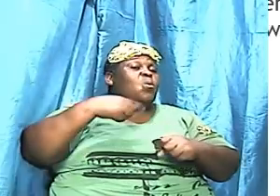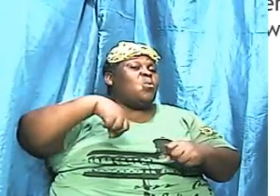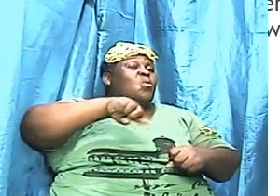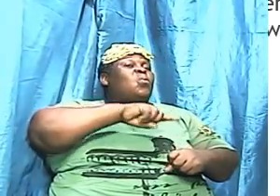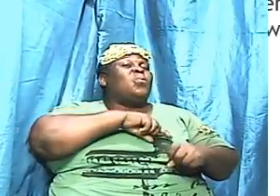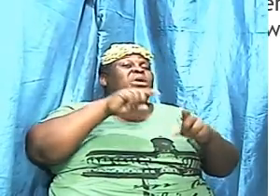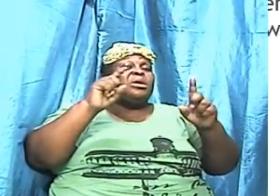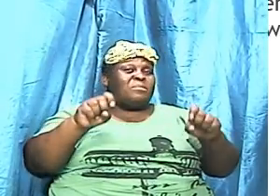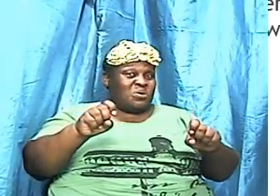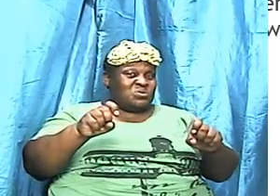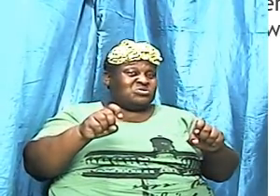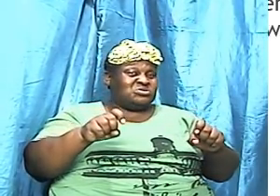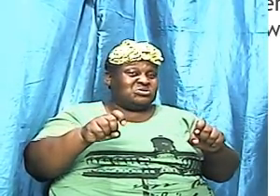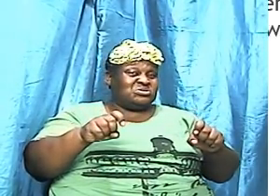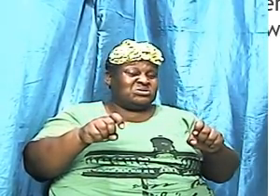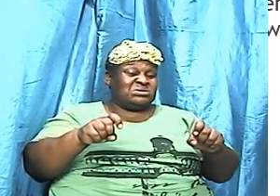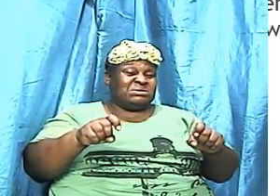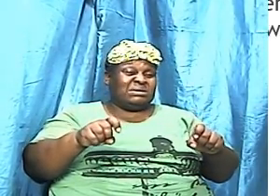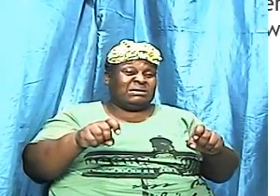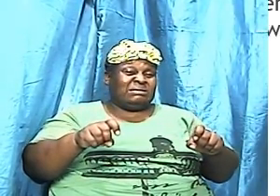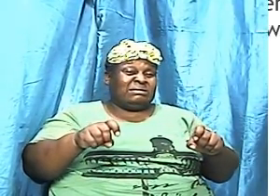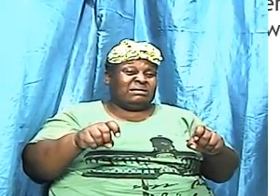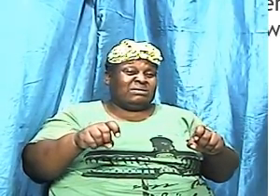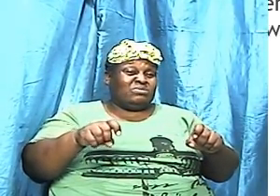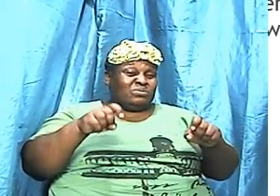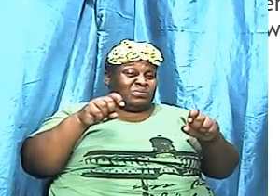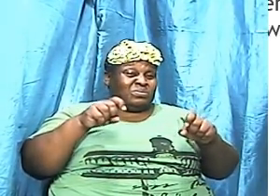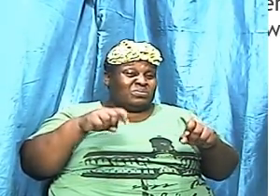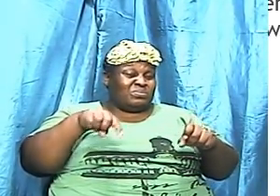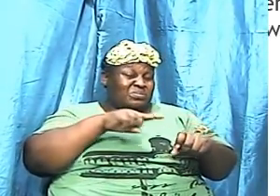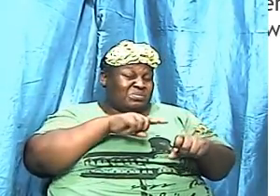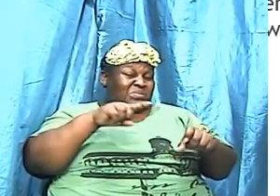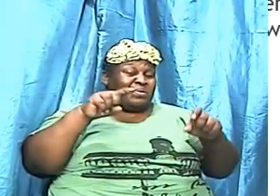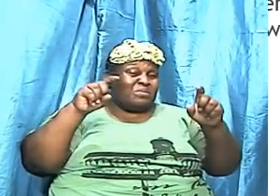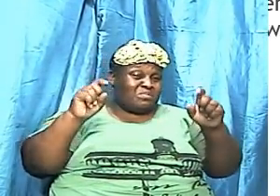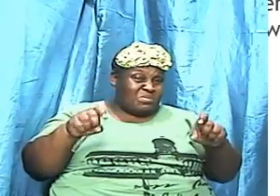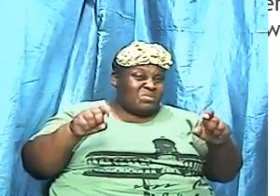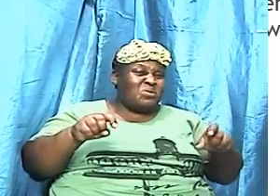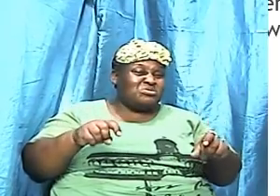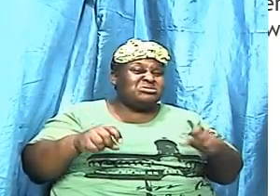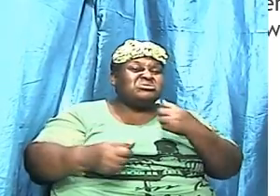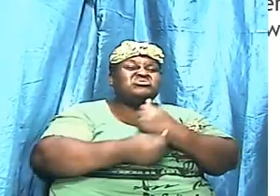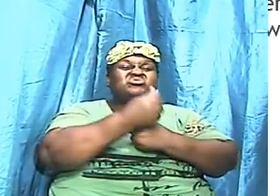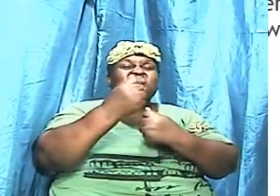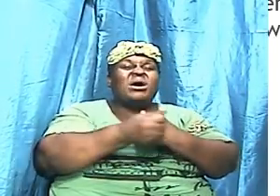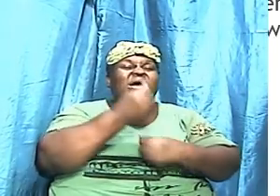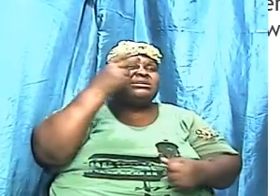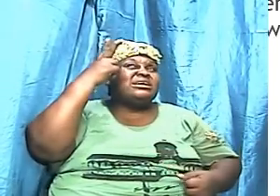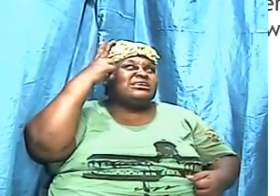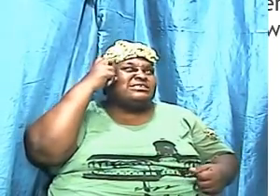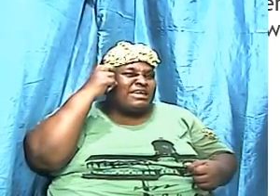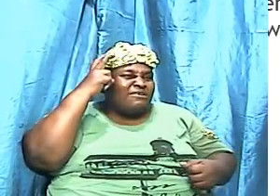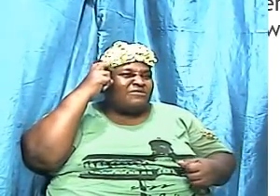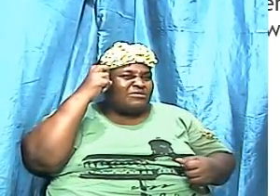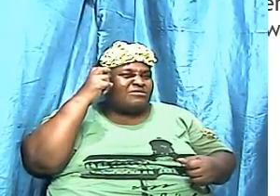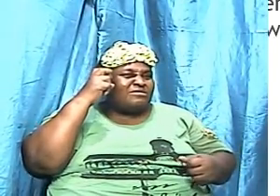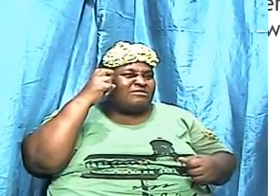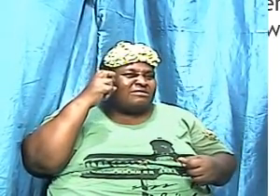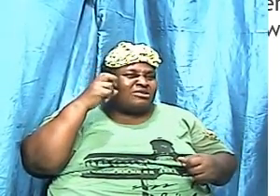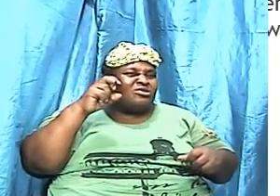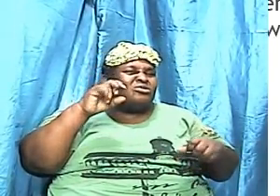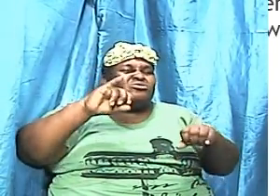manner. He wants to tear up our intestines. We need to tear up his intestines.